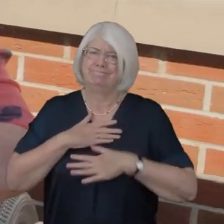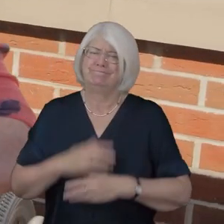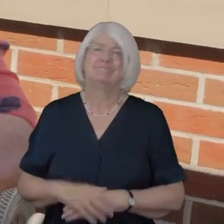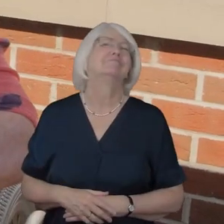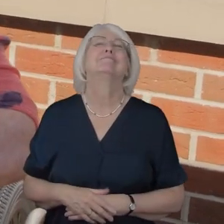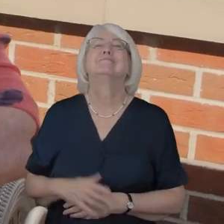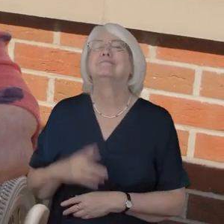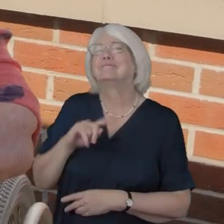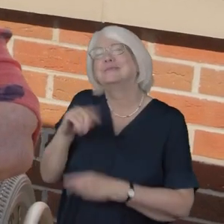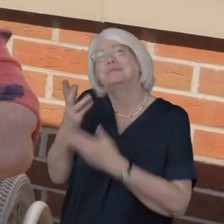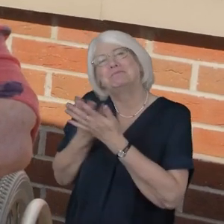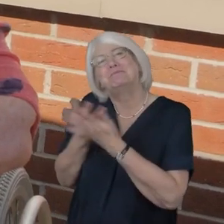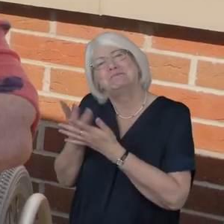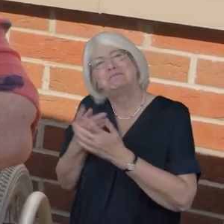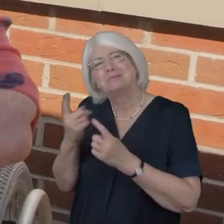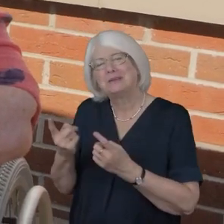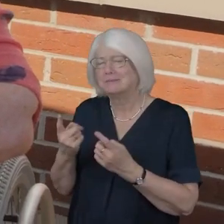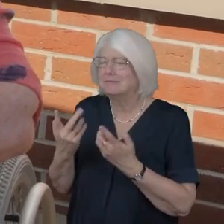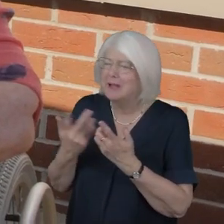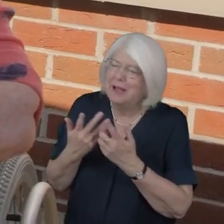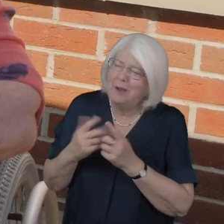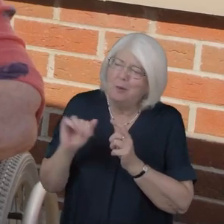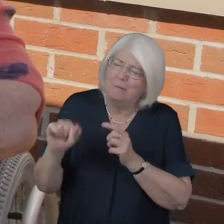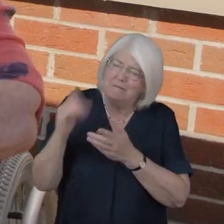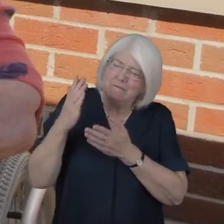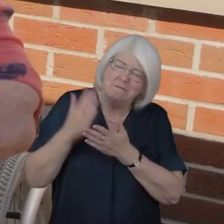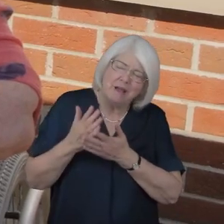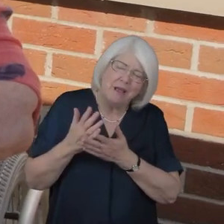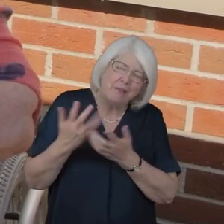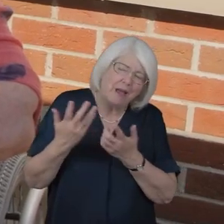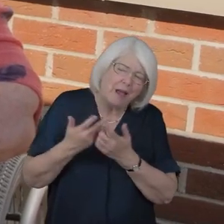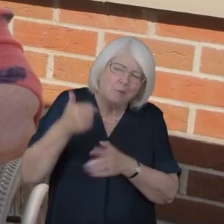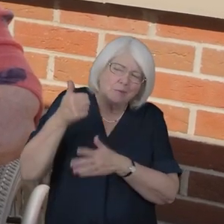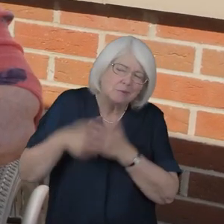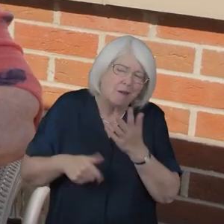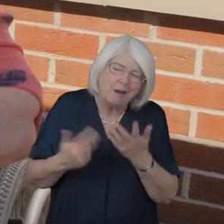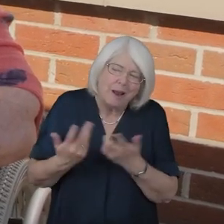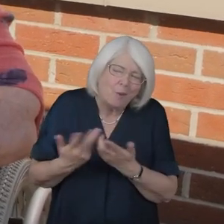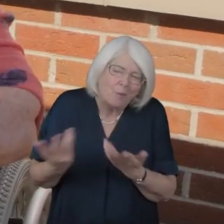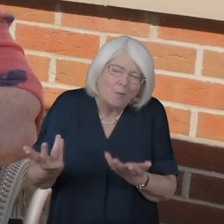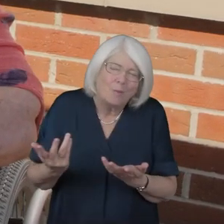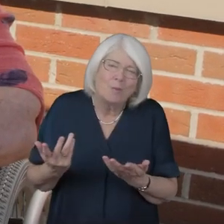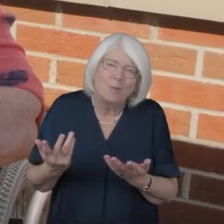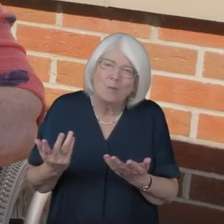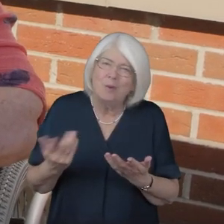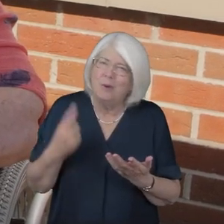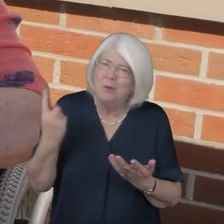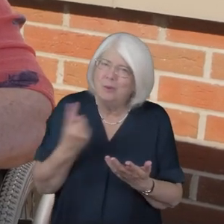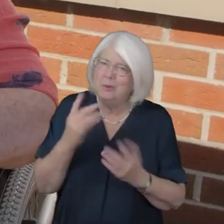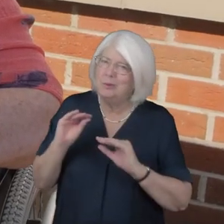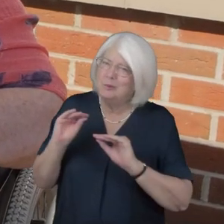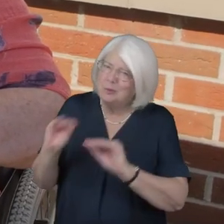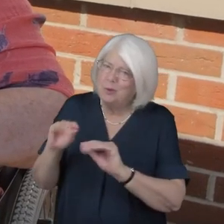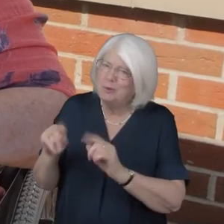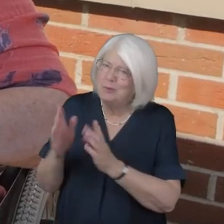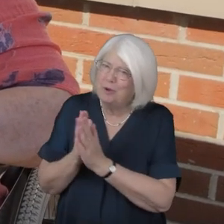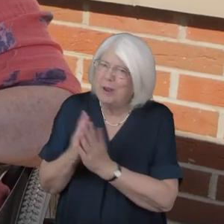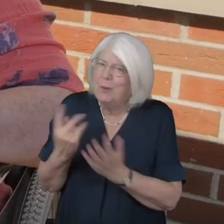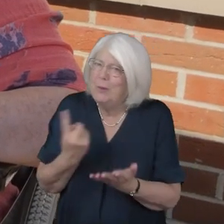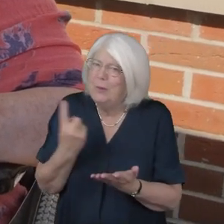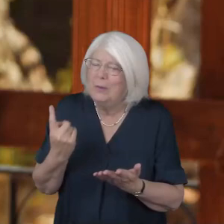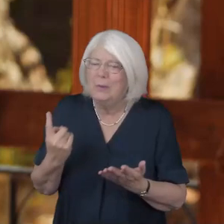we went on to chat about how the seeds of her faith were sown in childhood who had taught her to pray